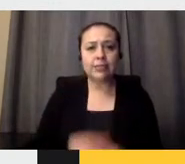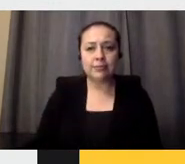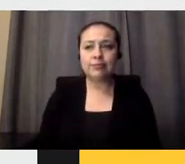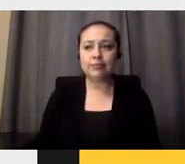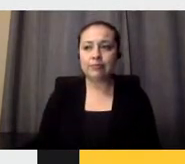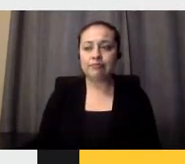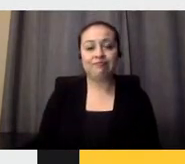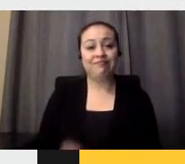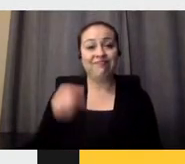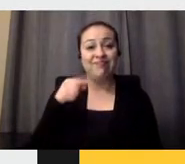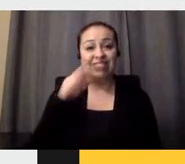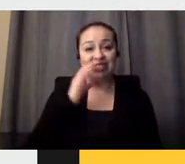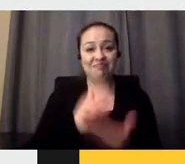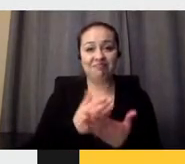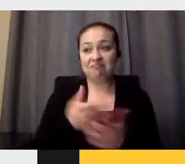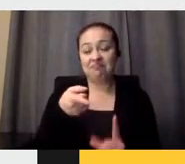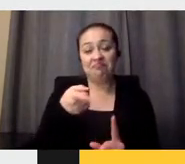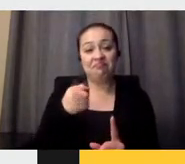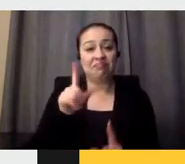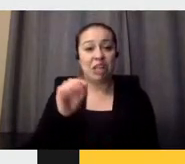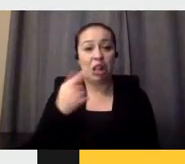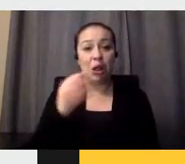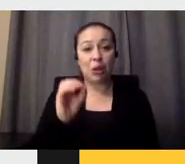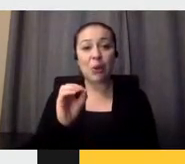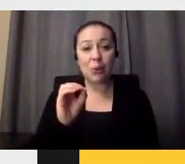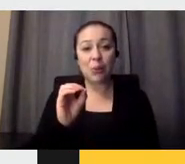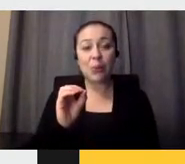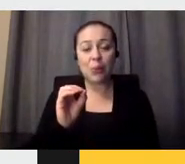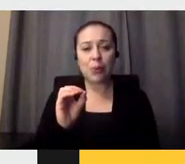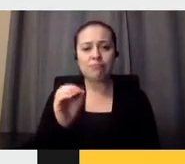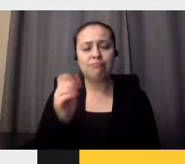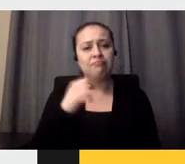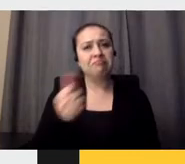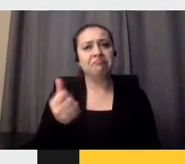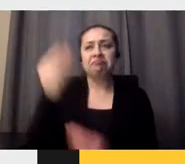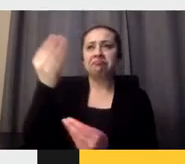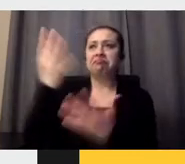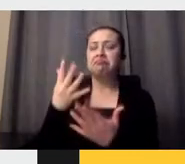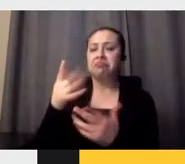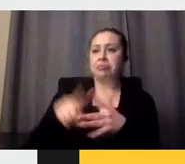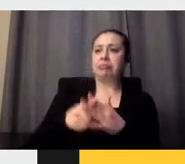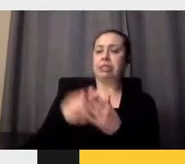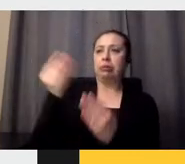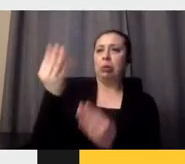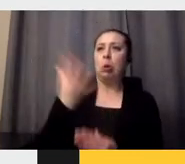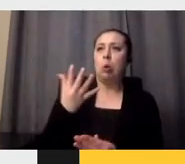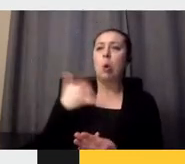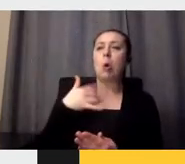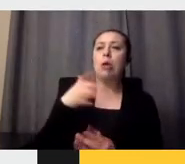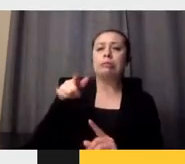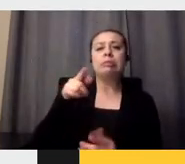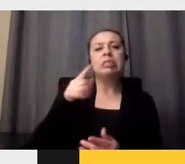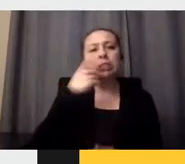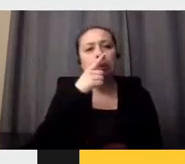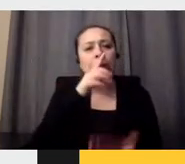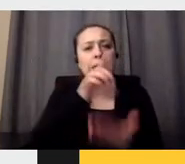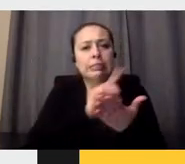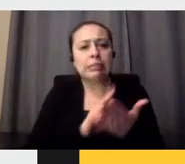that's how the logo is. The brief that we got was to design a logo that